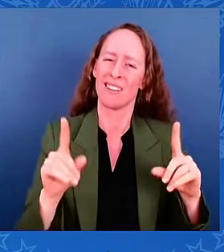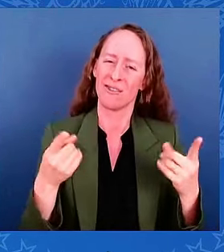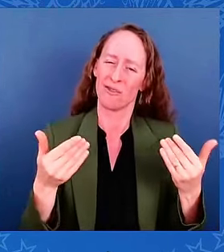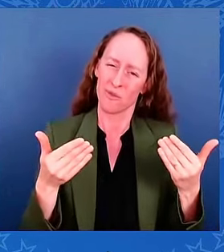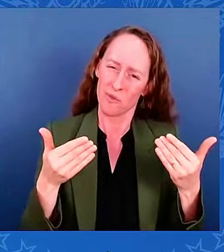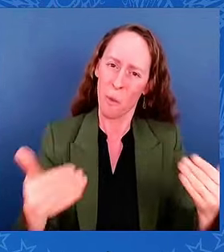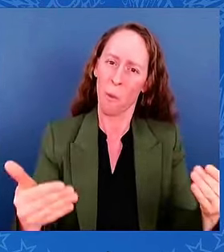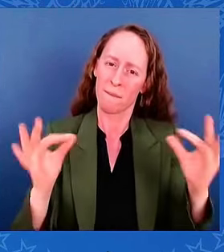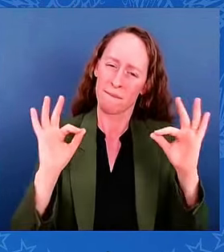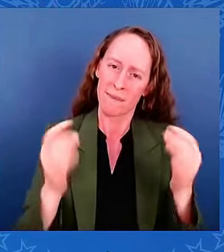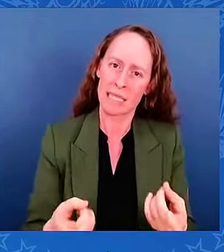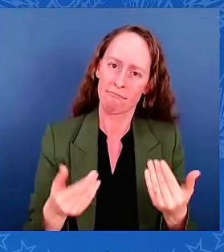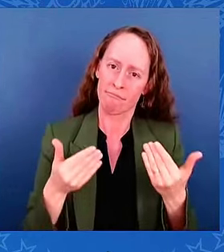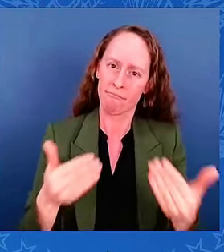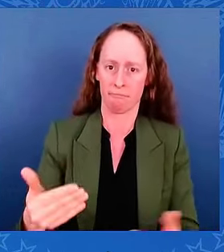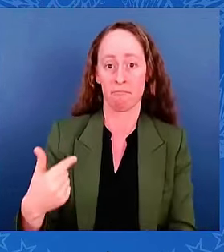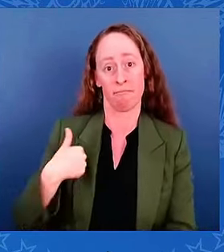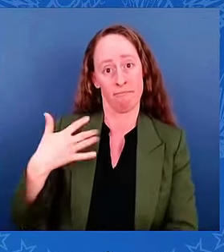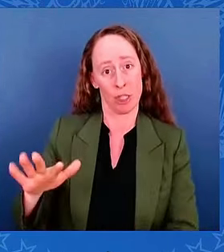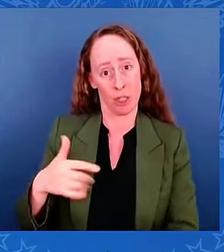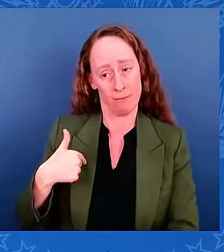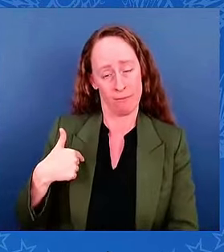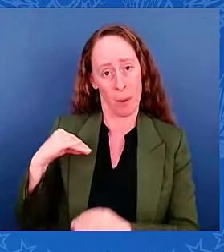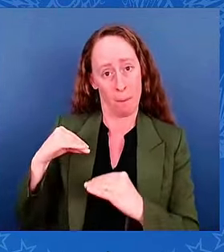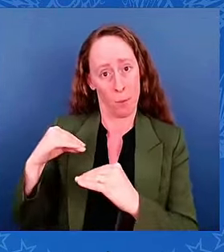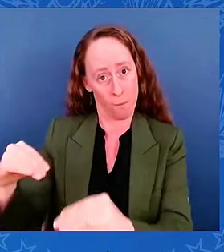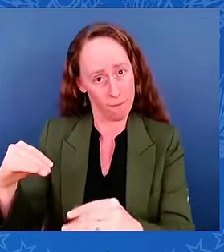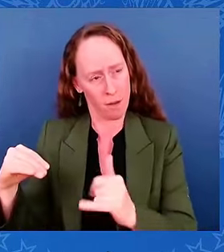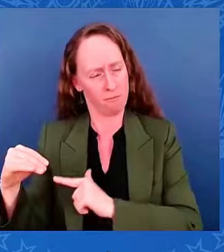Thank you very much. Zeitgeist President Biden